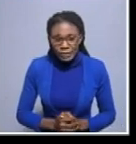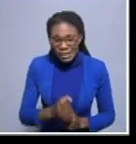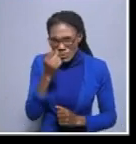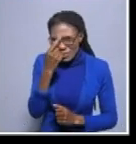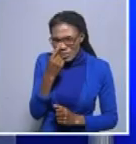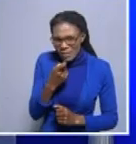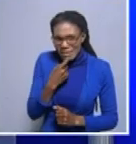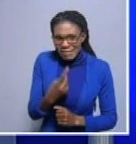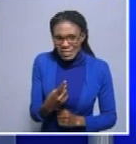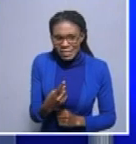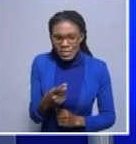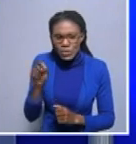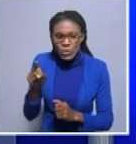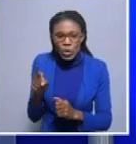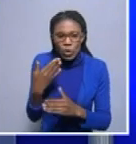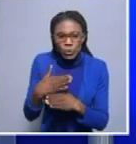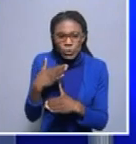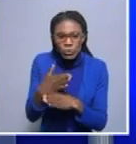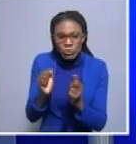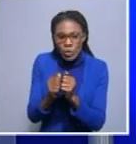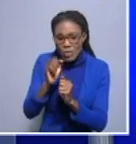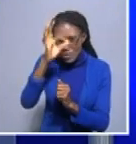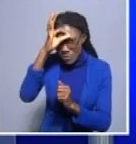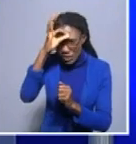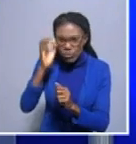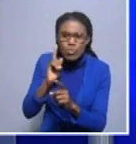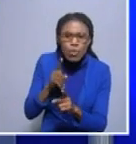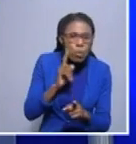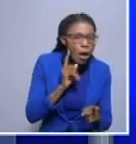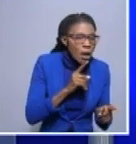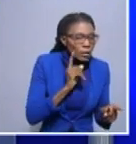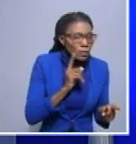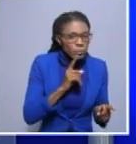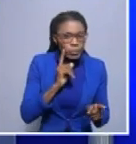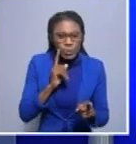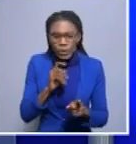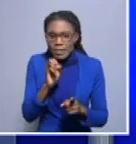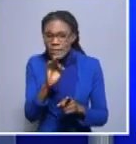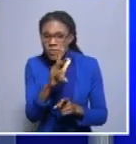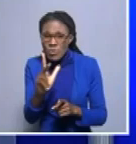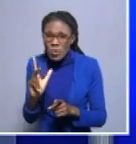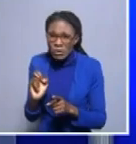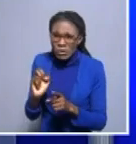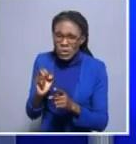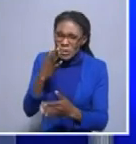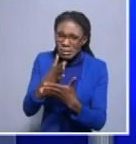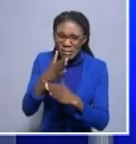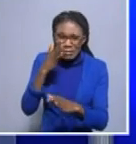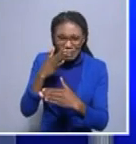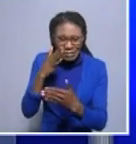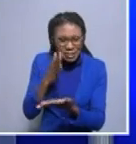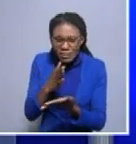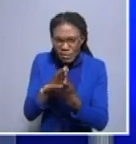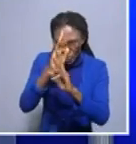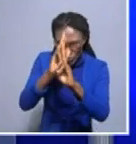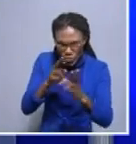are currently out on patrol with law enforcement. What has been your experience so far out there on the streets and how are people adhering to